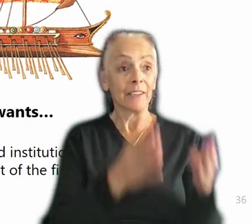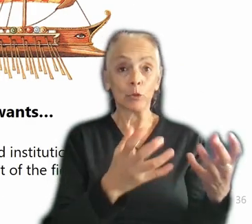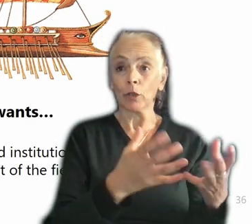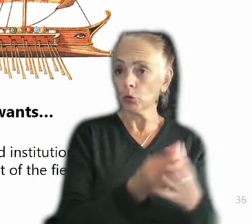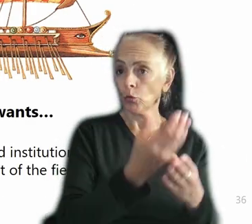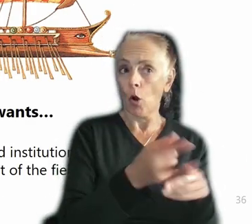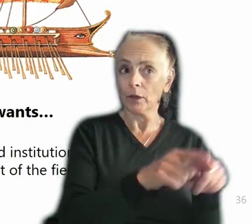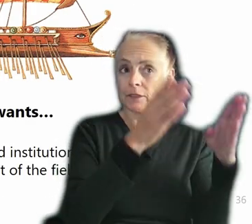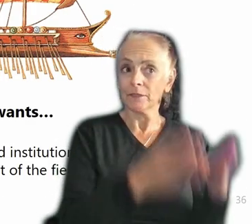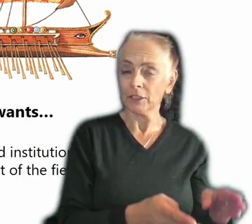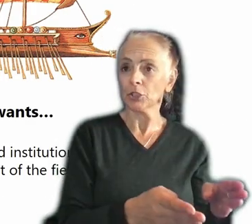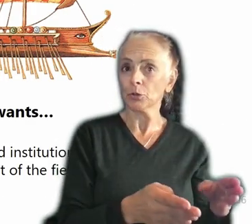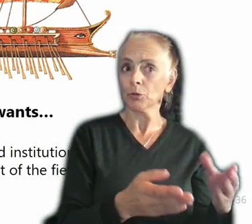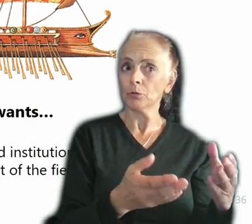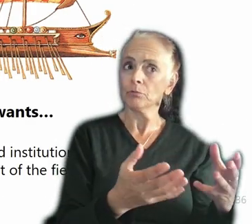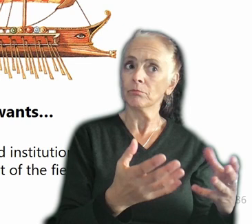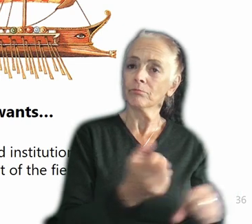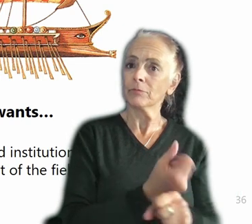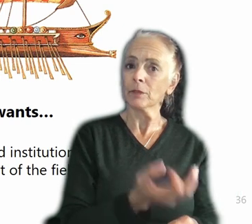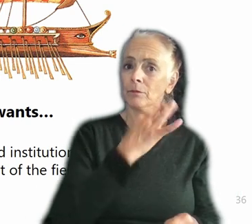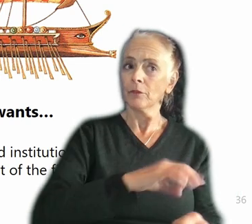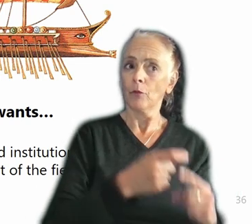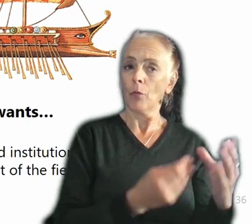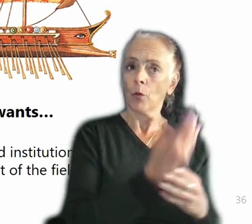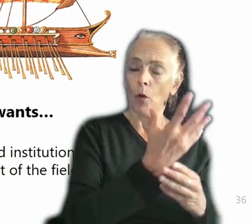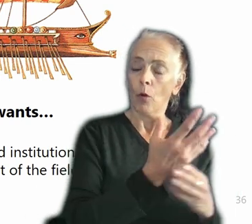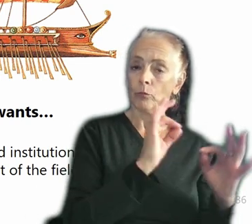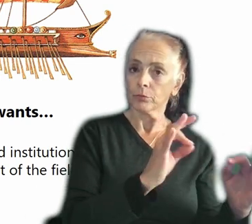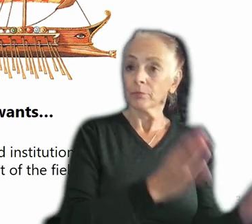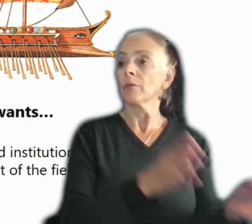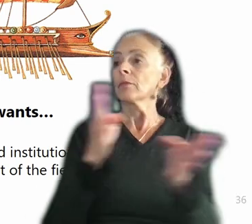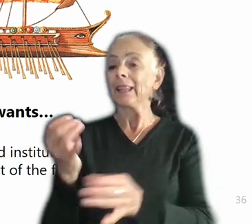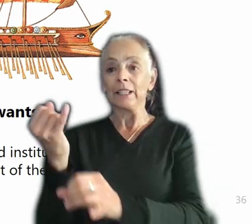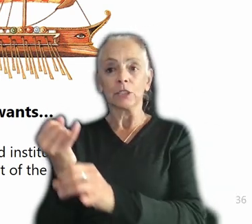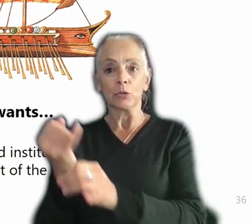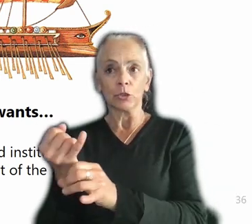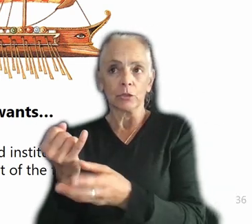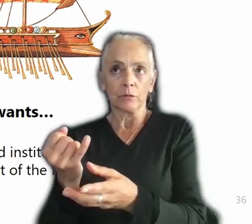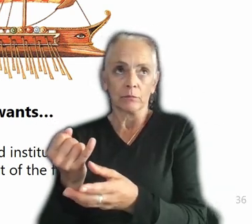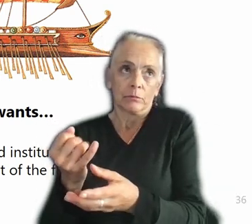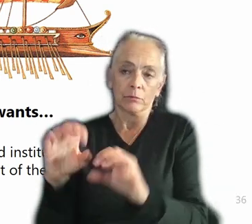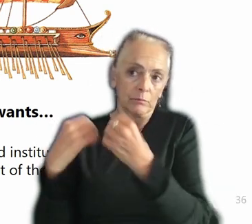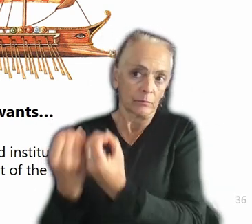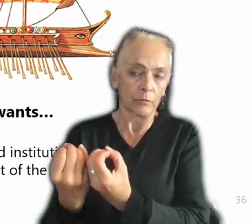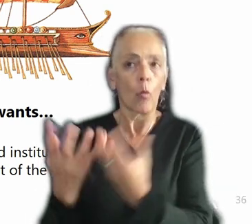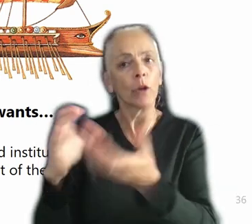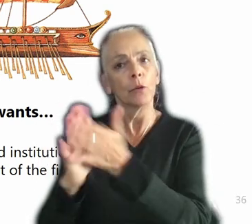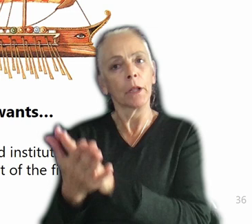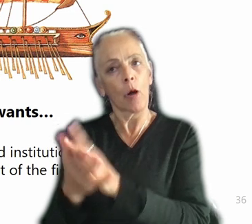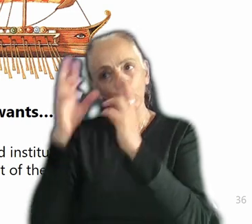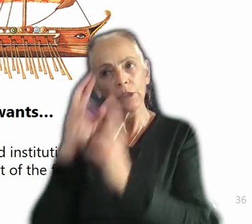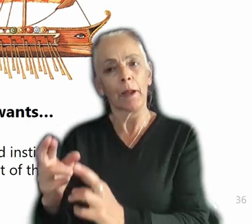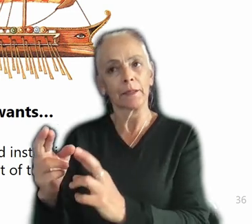rewarded for their growth. Fair enough. That's totally legitimate. The institution, at least if you're anything like ours, wants to become a respected institution, no